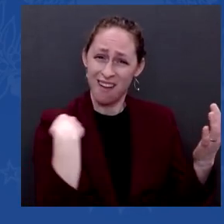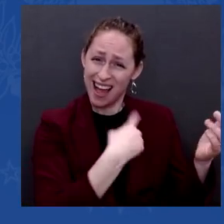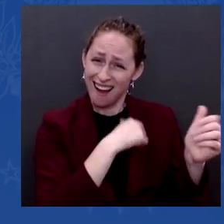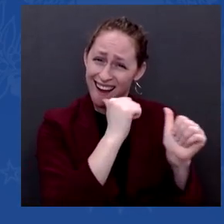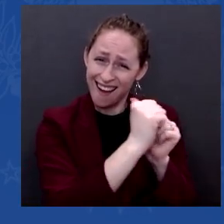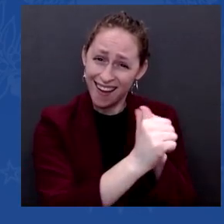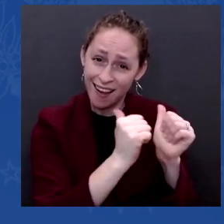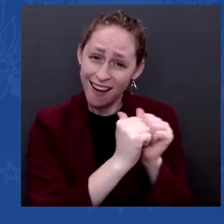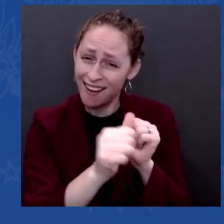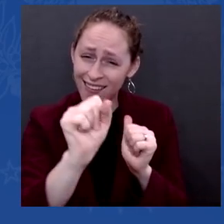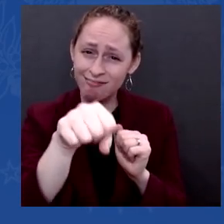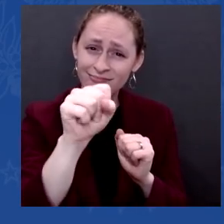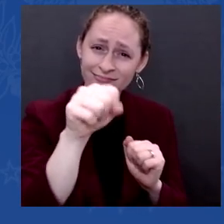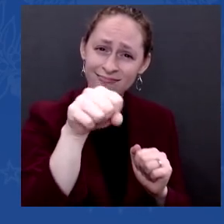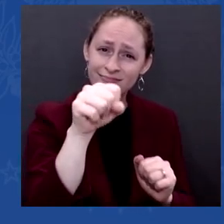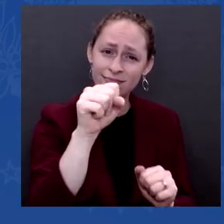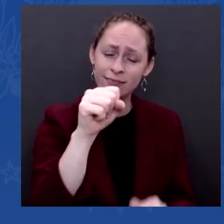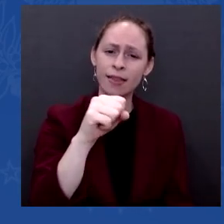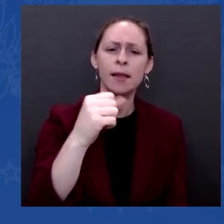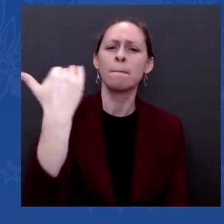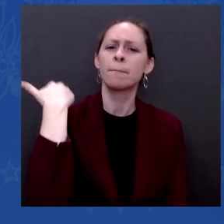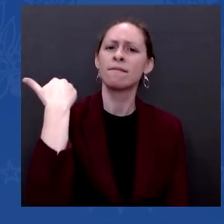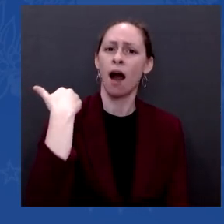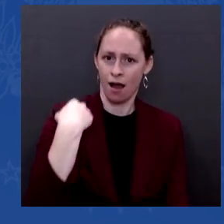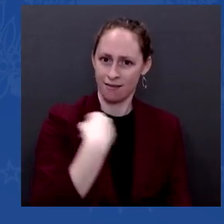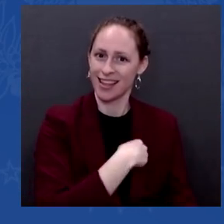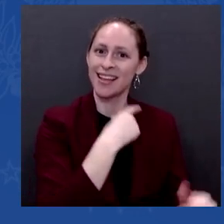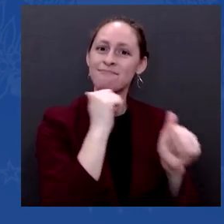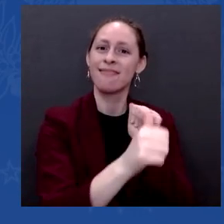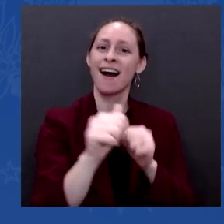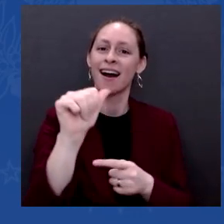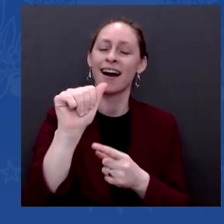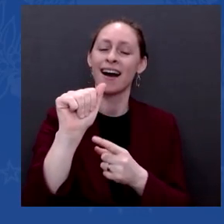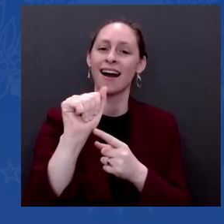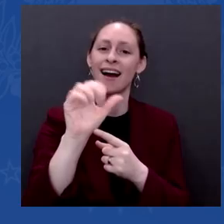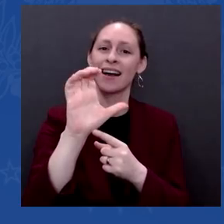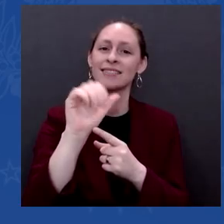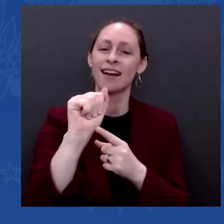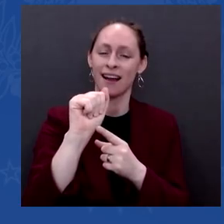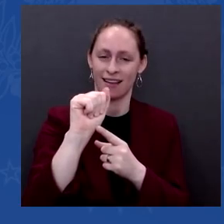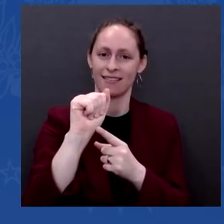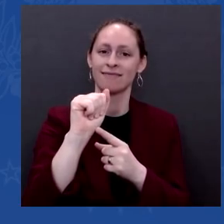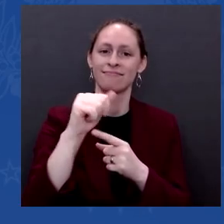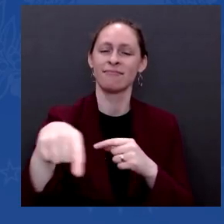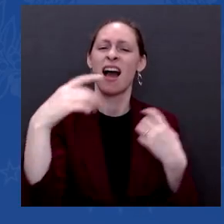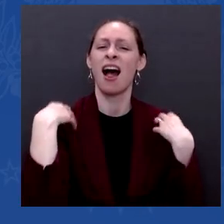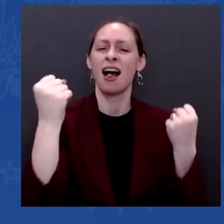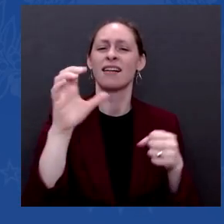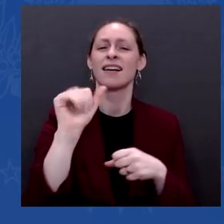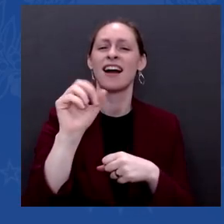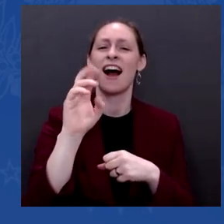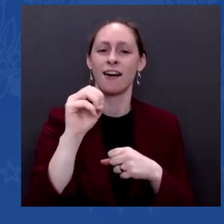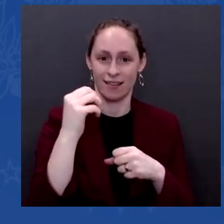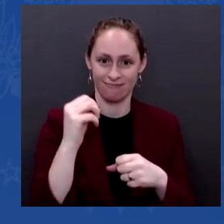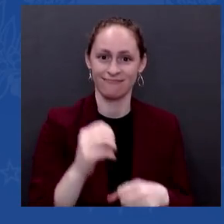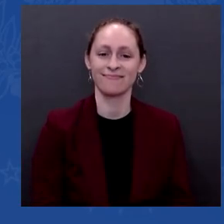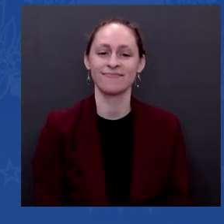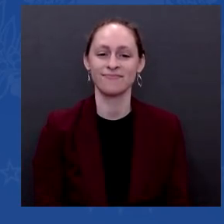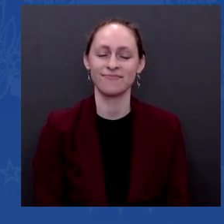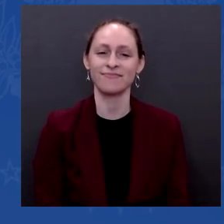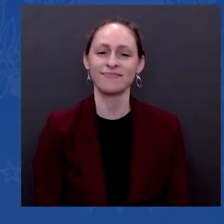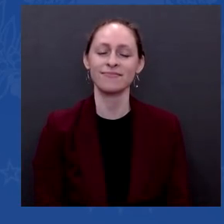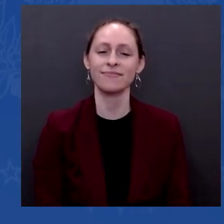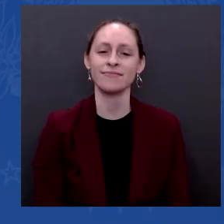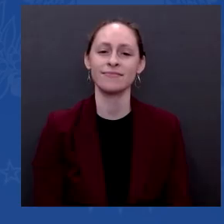pummeled and beaten, and it wasn't until after we're out of office and that next campaign went — that off-year campaign,